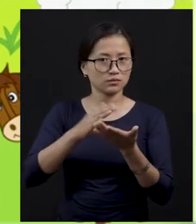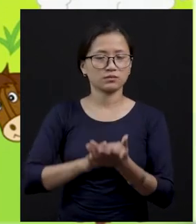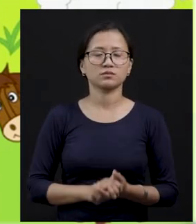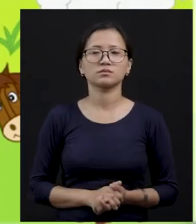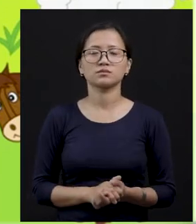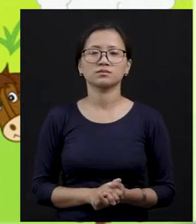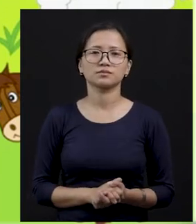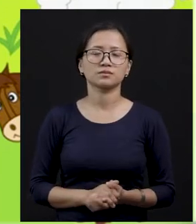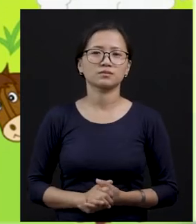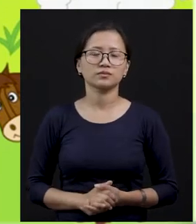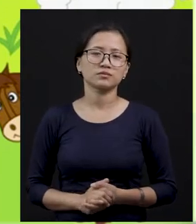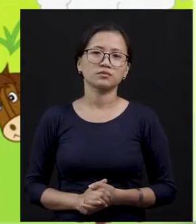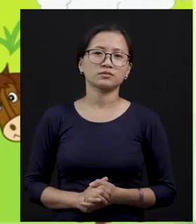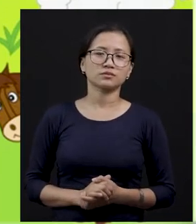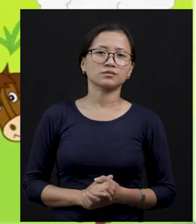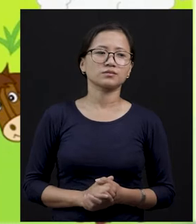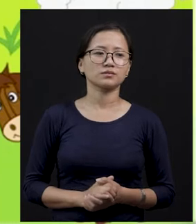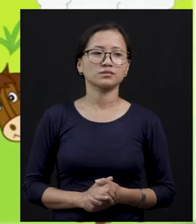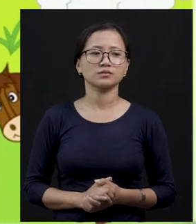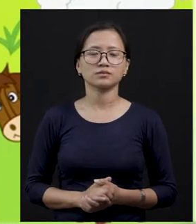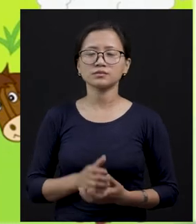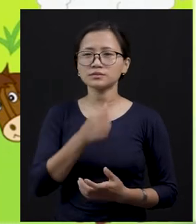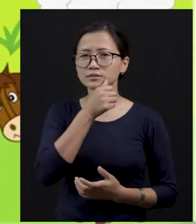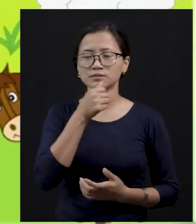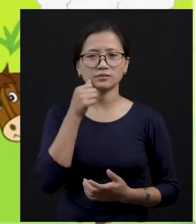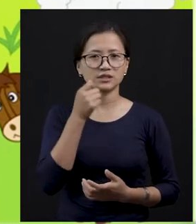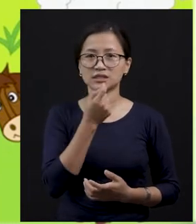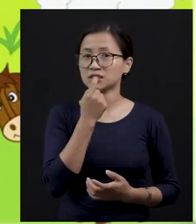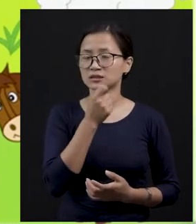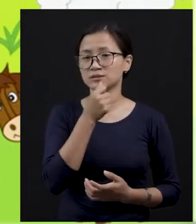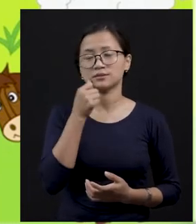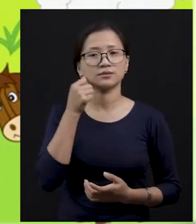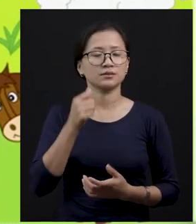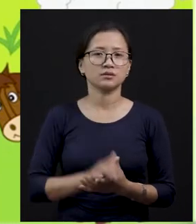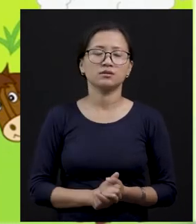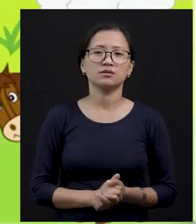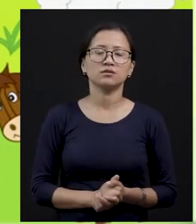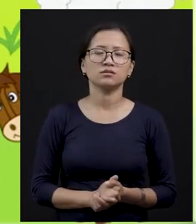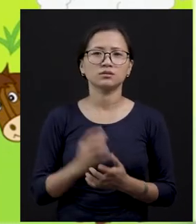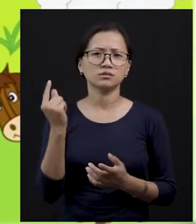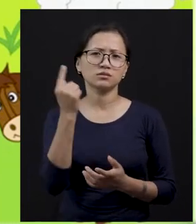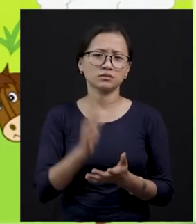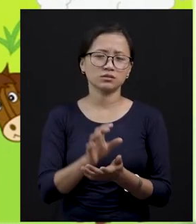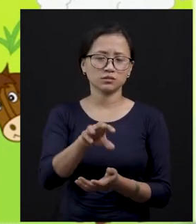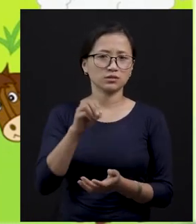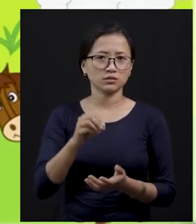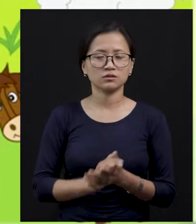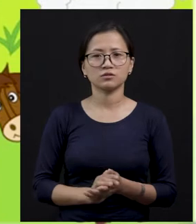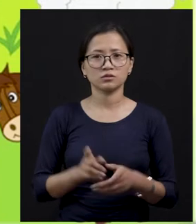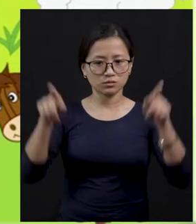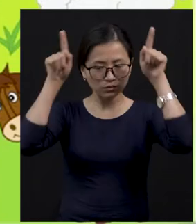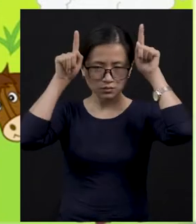chicken. Okay? Then milk. Here, usually, we get milk from